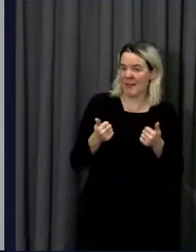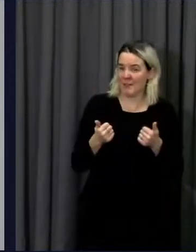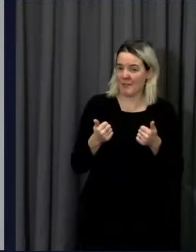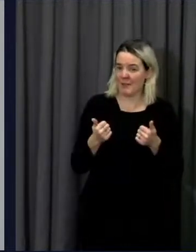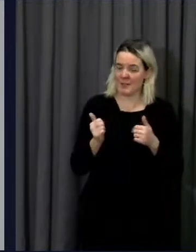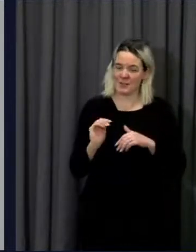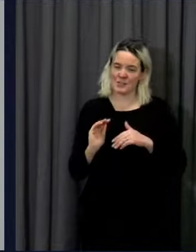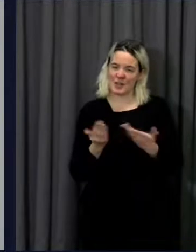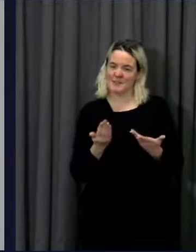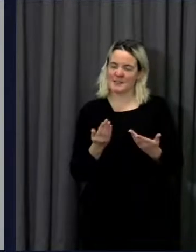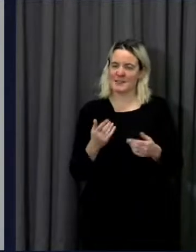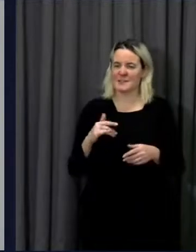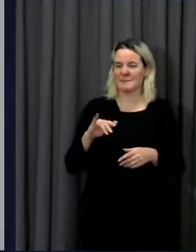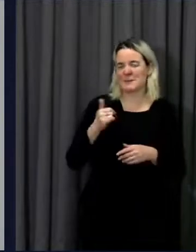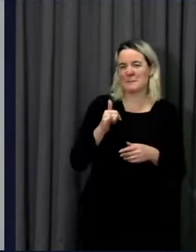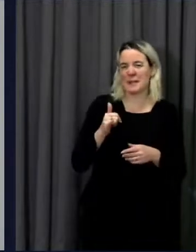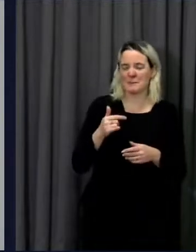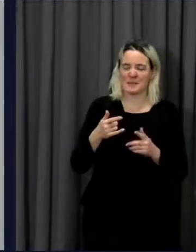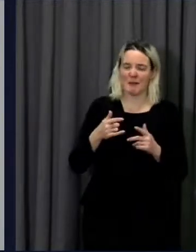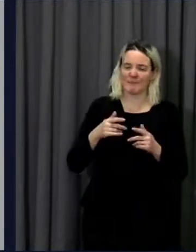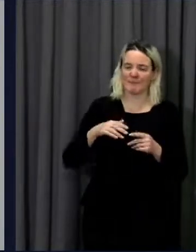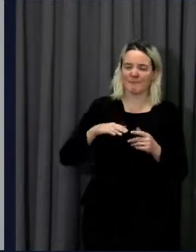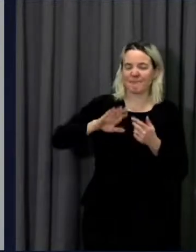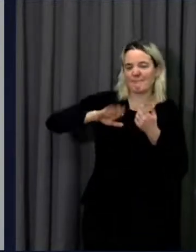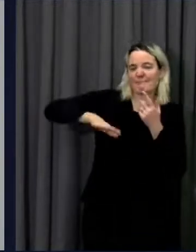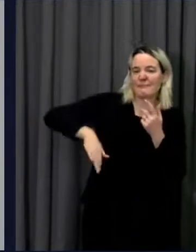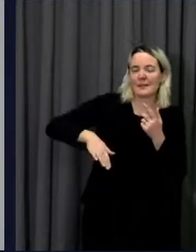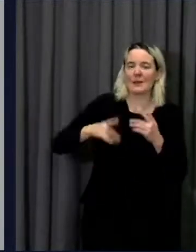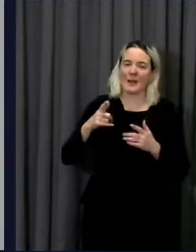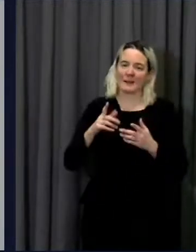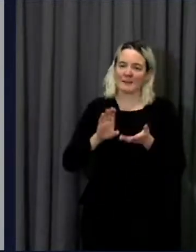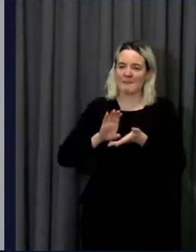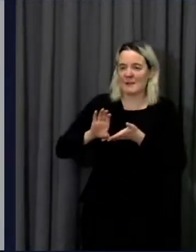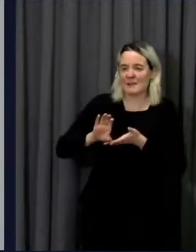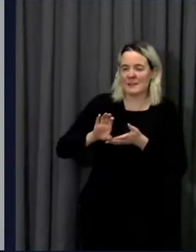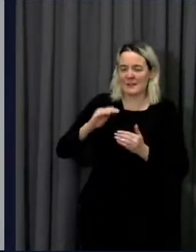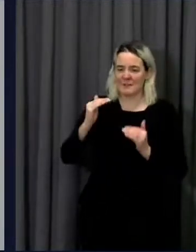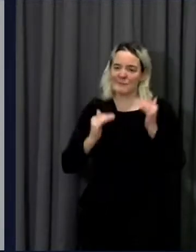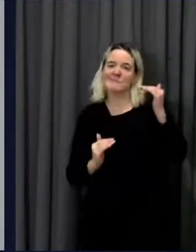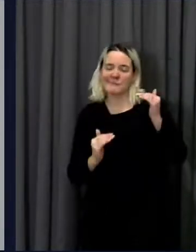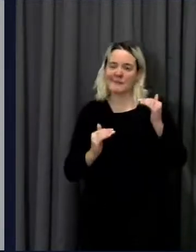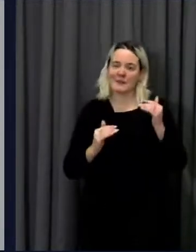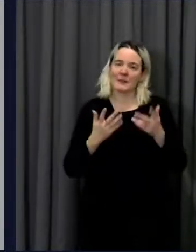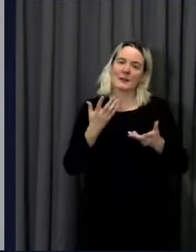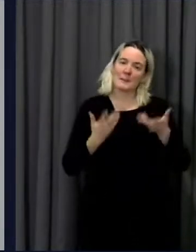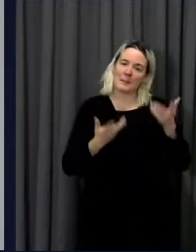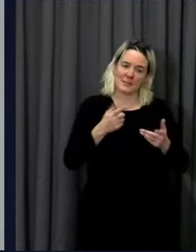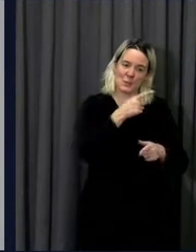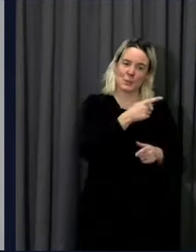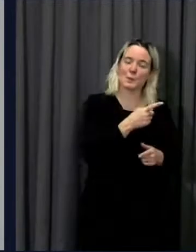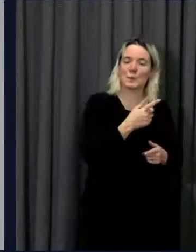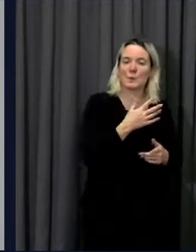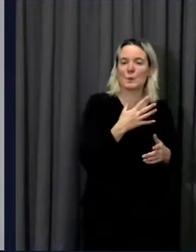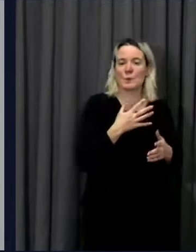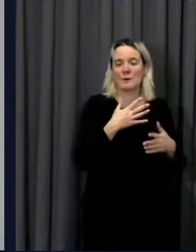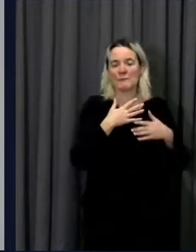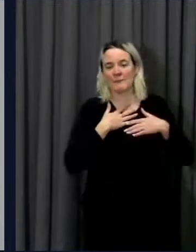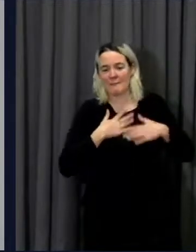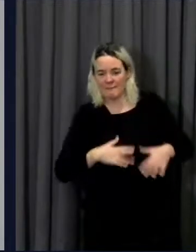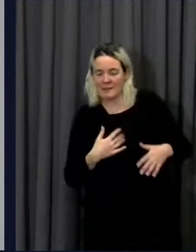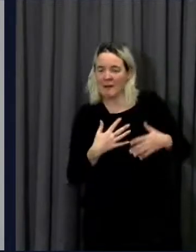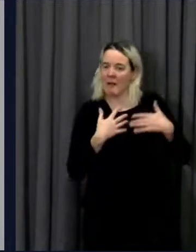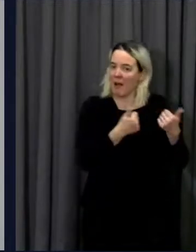services as they are operating on more limited funding. With the huge anticipated increase in